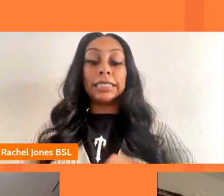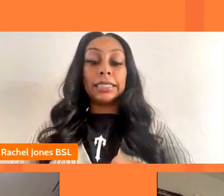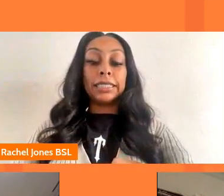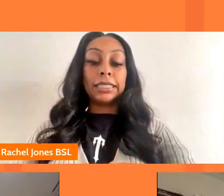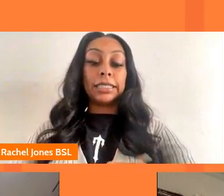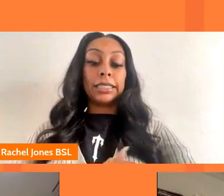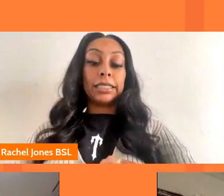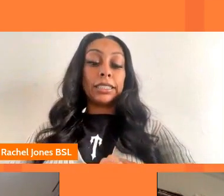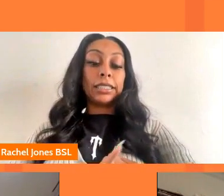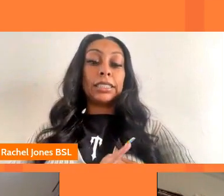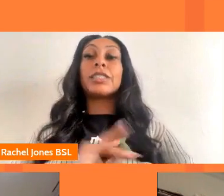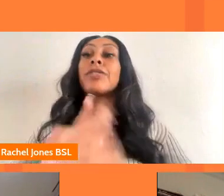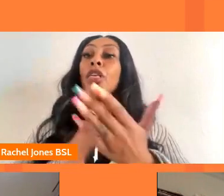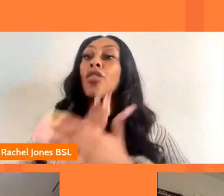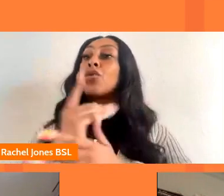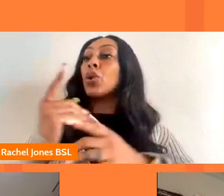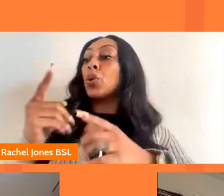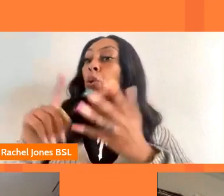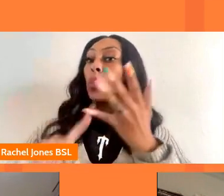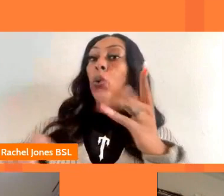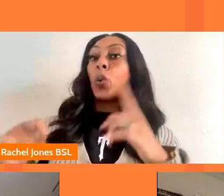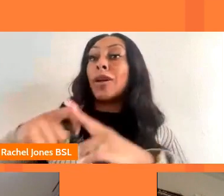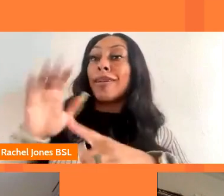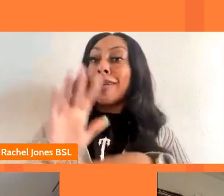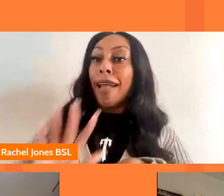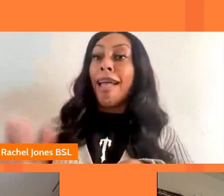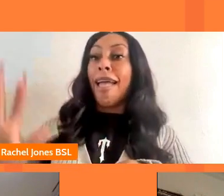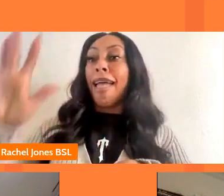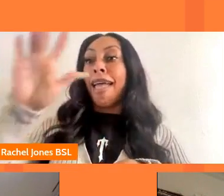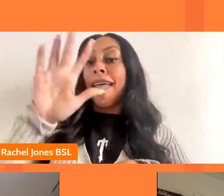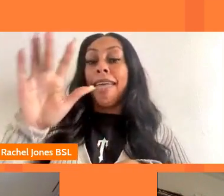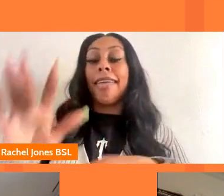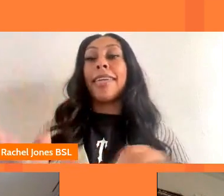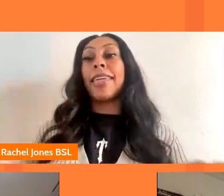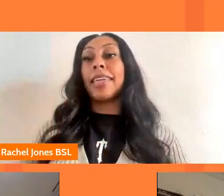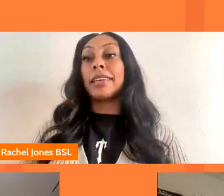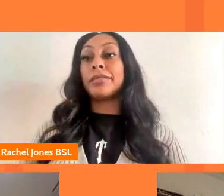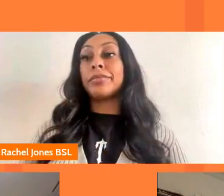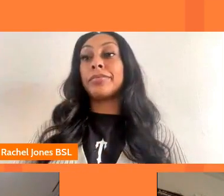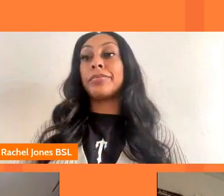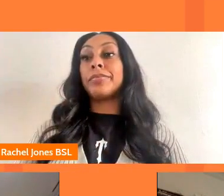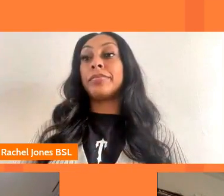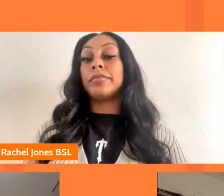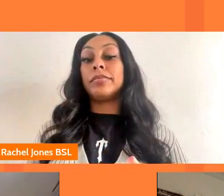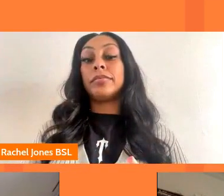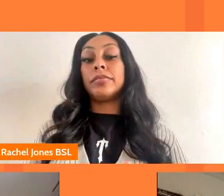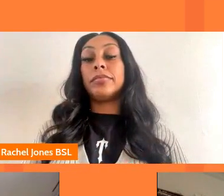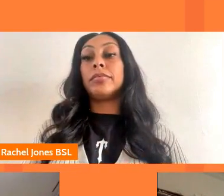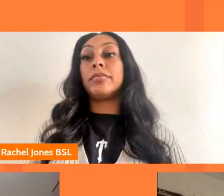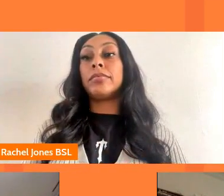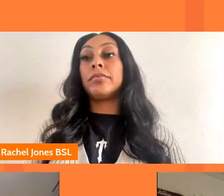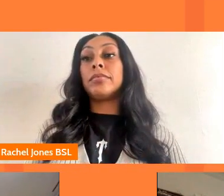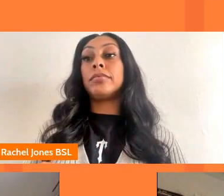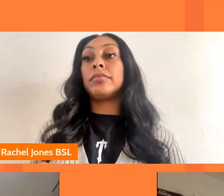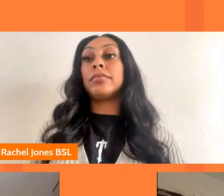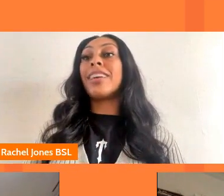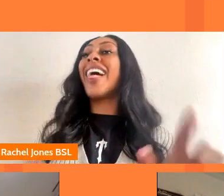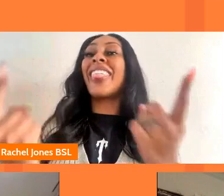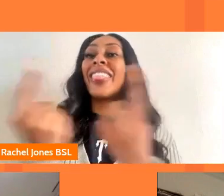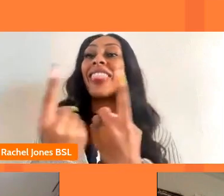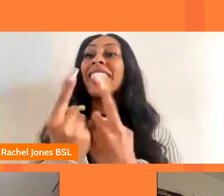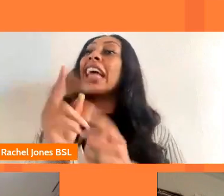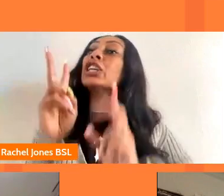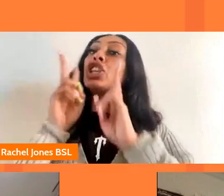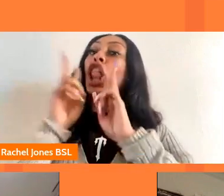the uk or england in in terms of uh my recent remit because things look different